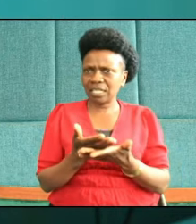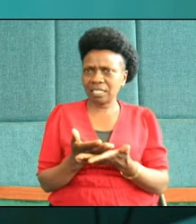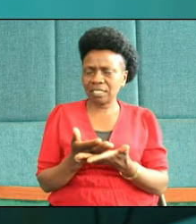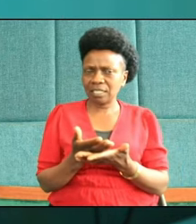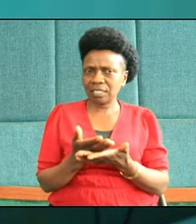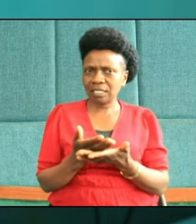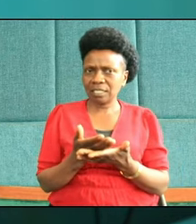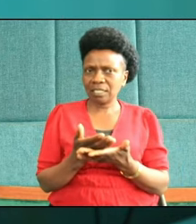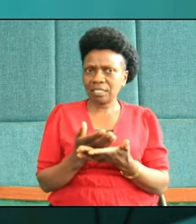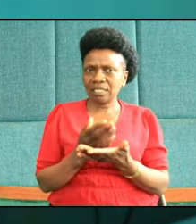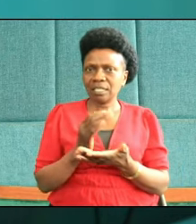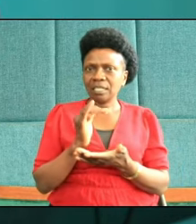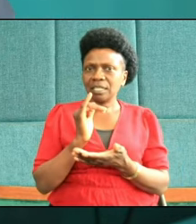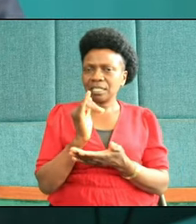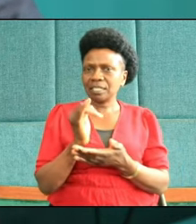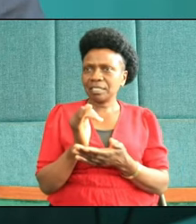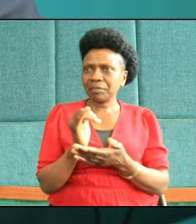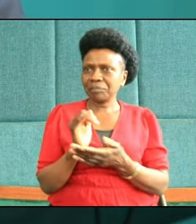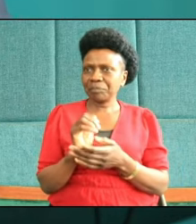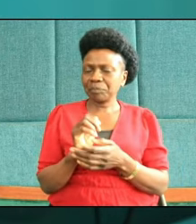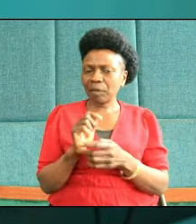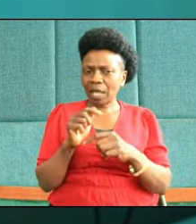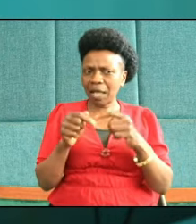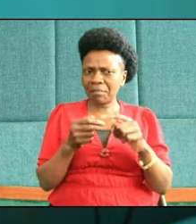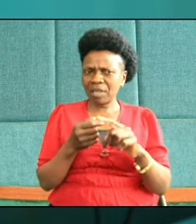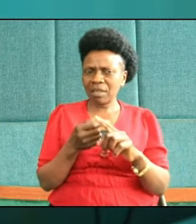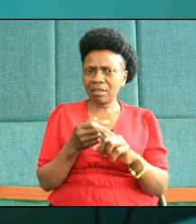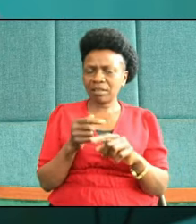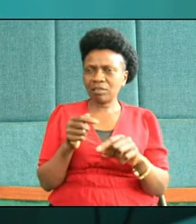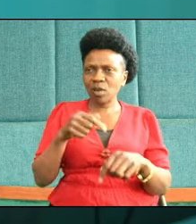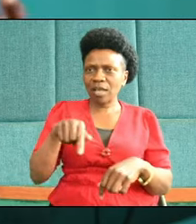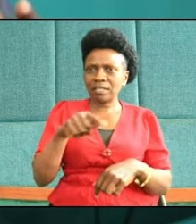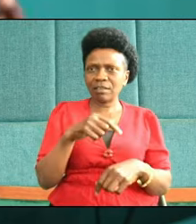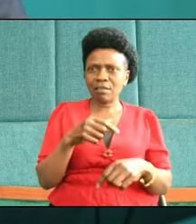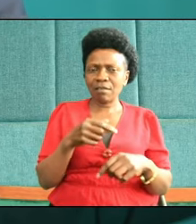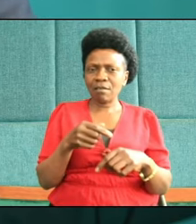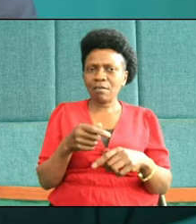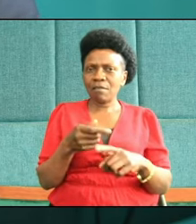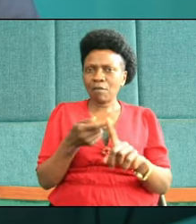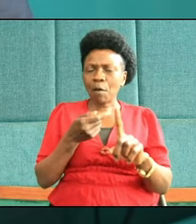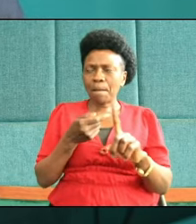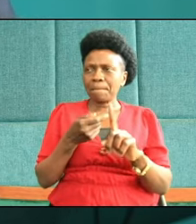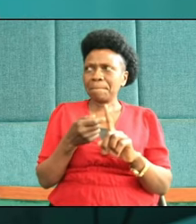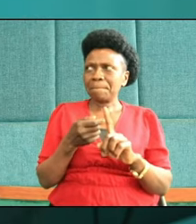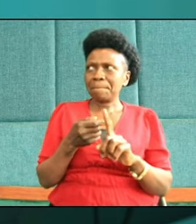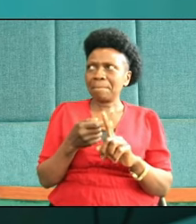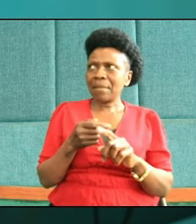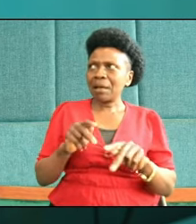this message, is coming to us from a place called Corinth.